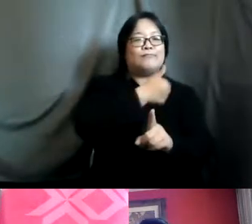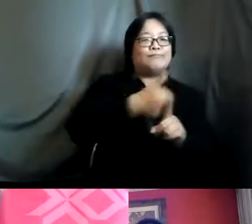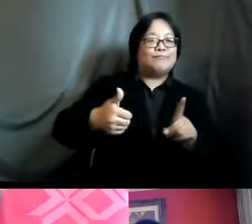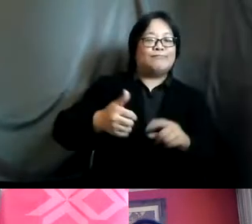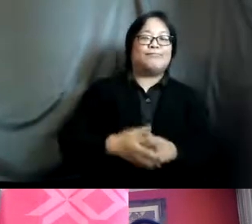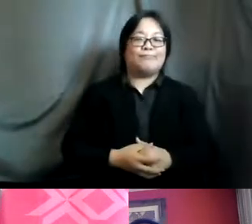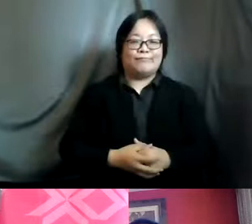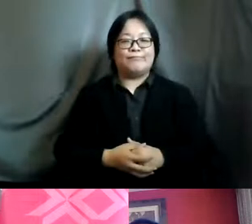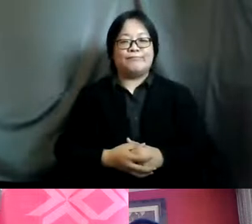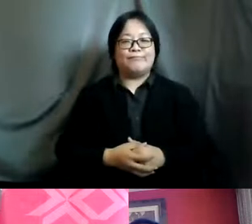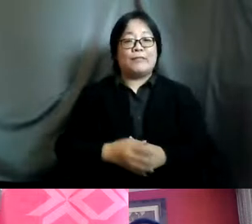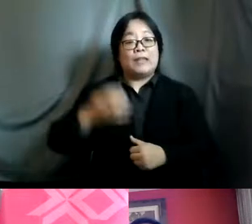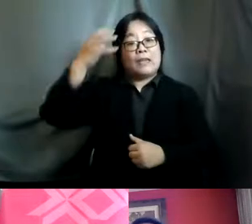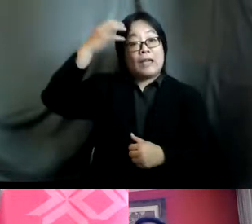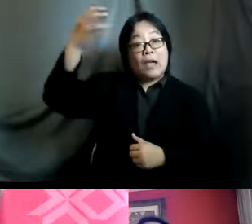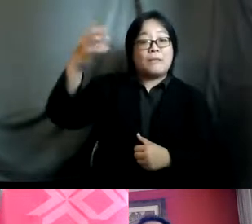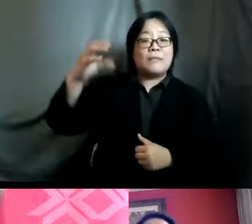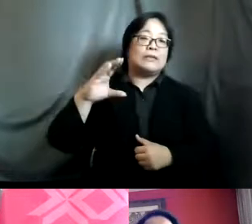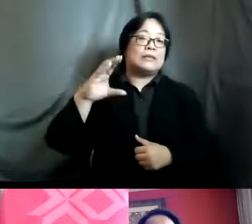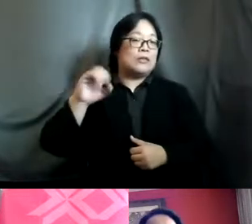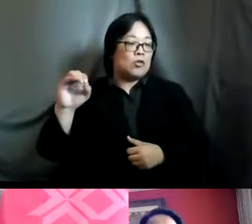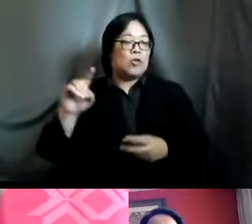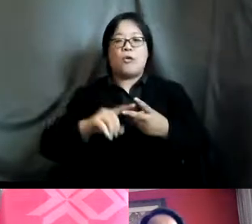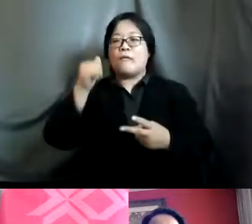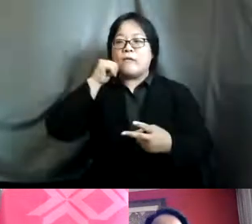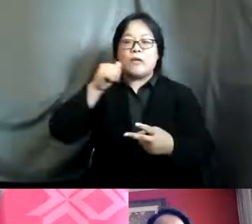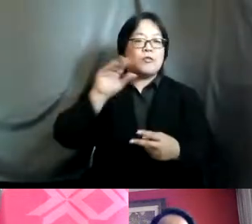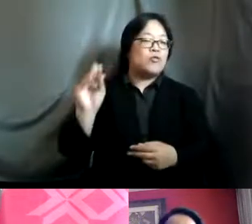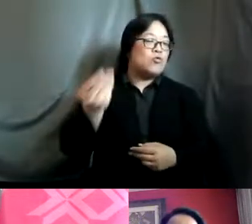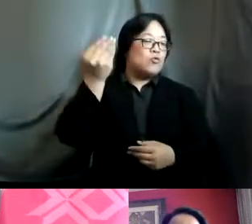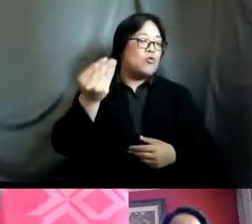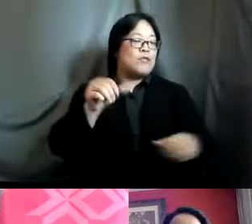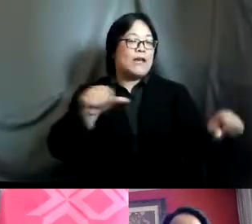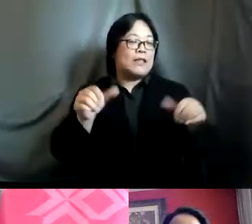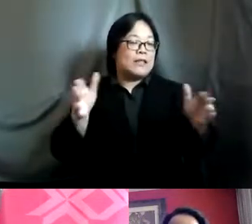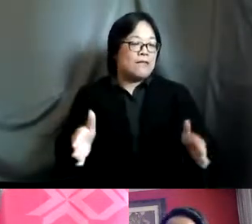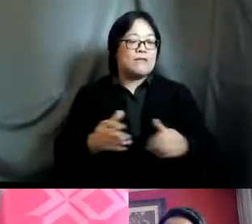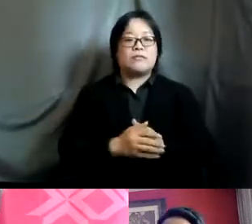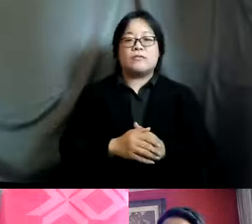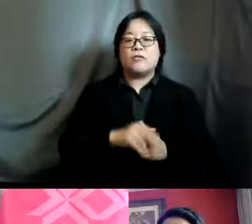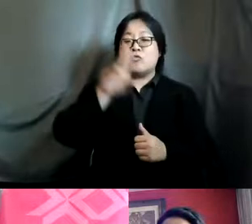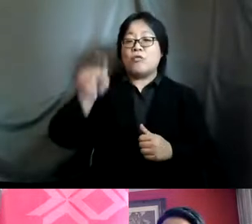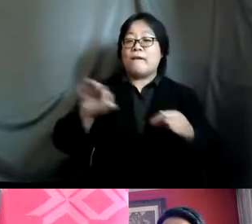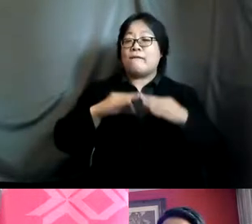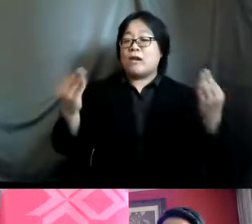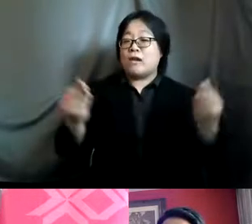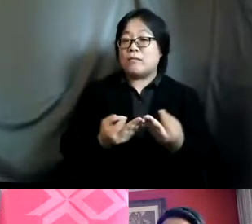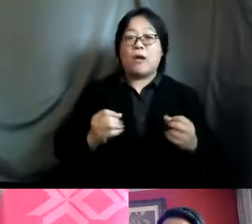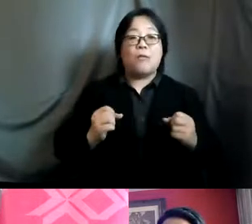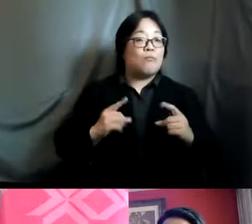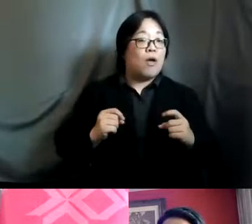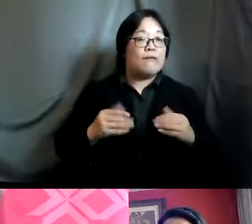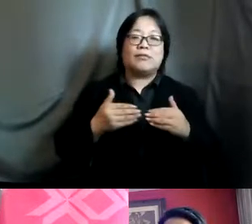from government civil society feminists and youth activists to the un family private sector and beyond